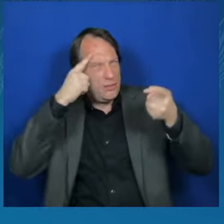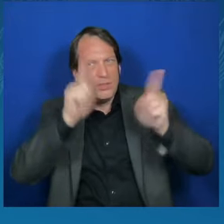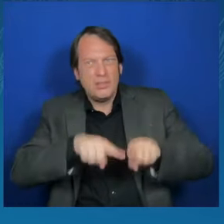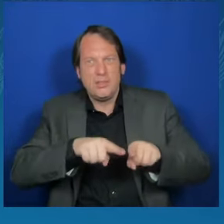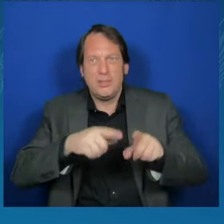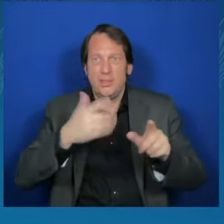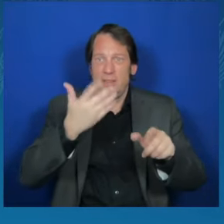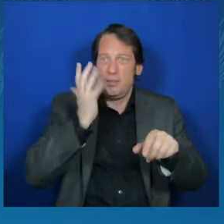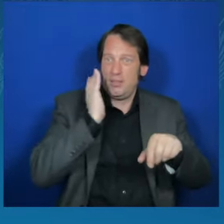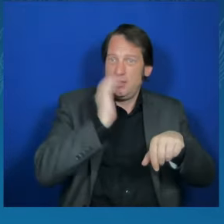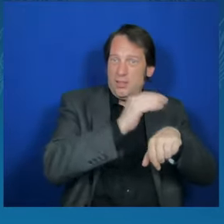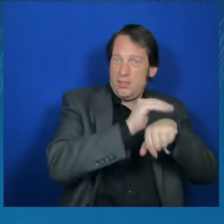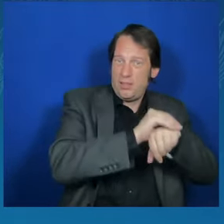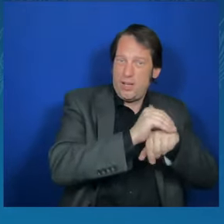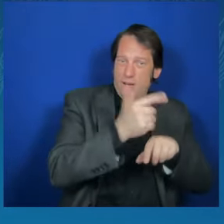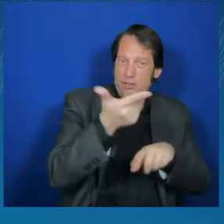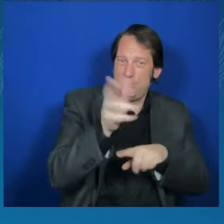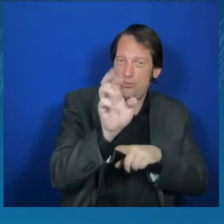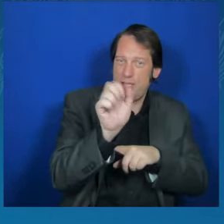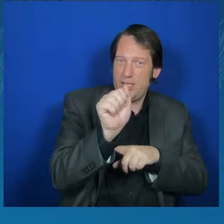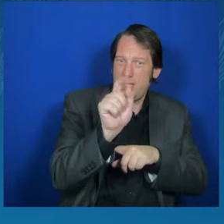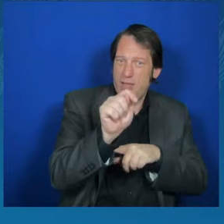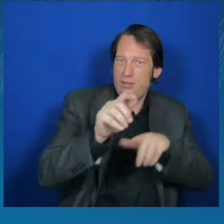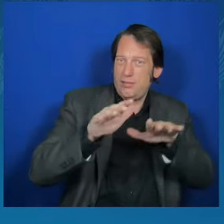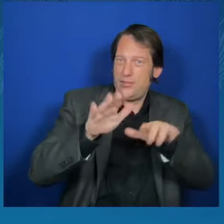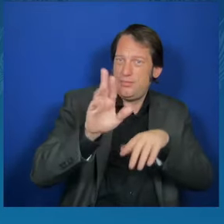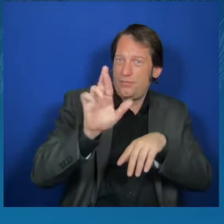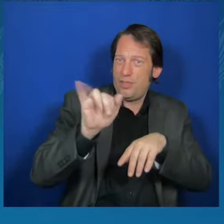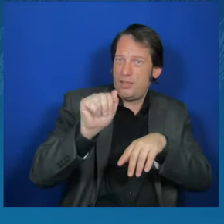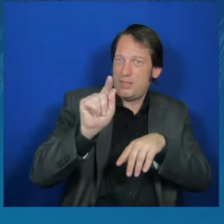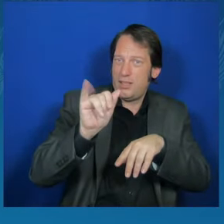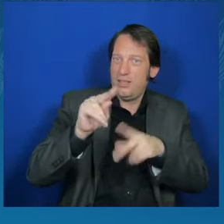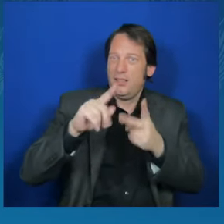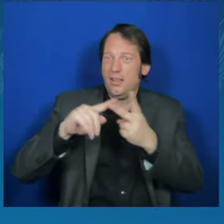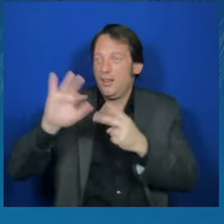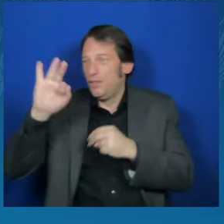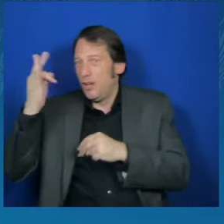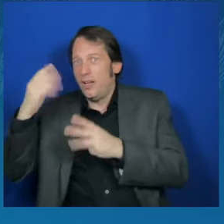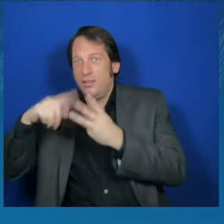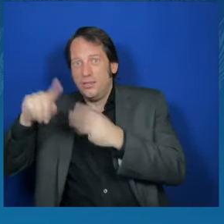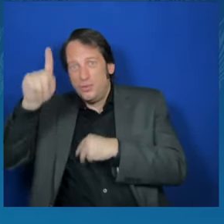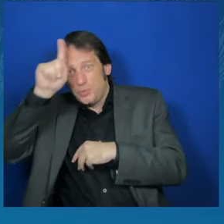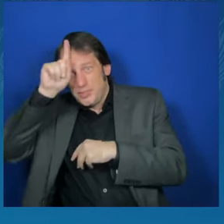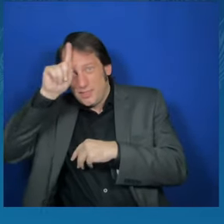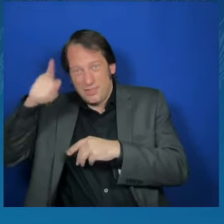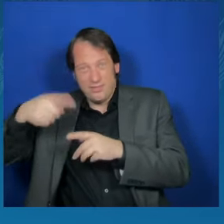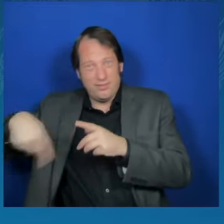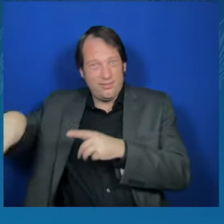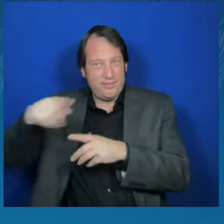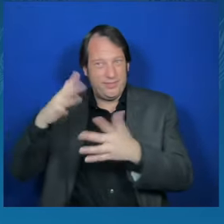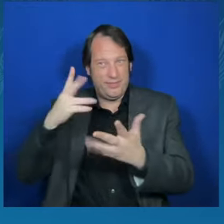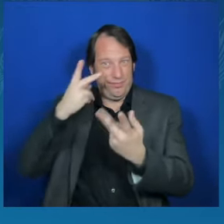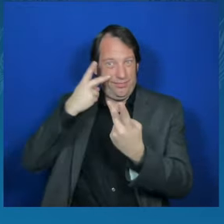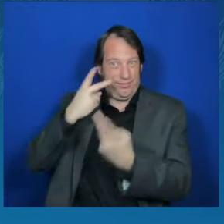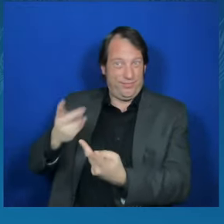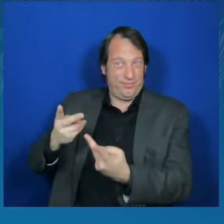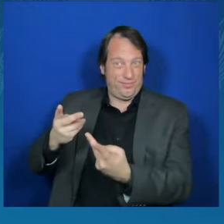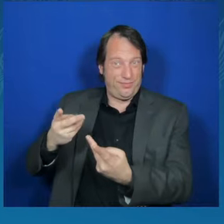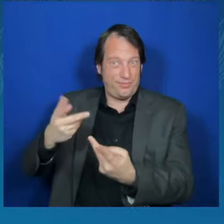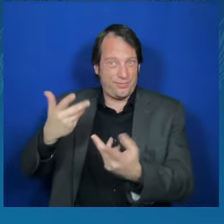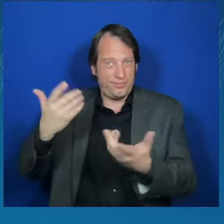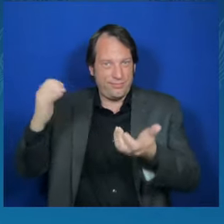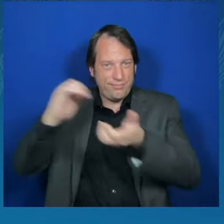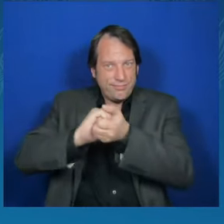when the agreement on cooperation in security field will be signed between Ukraine and the United States of America. Perhaps there are